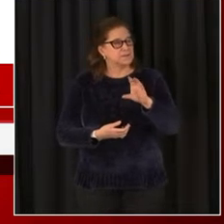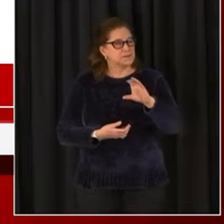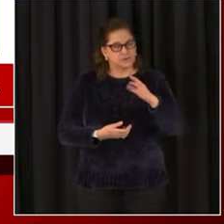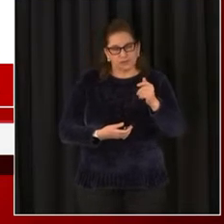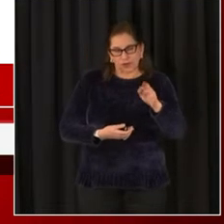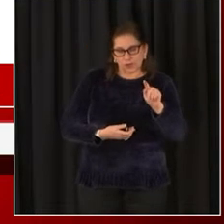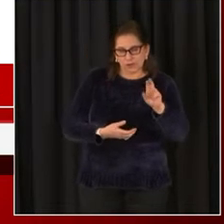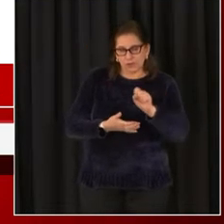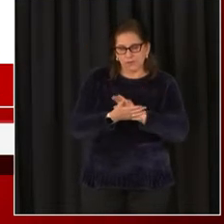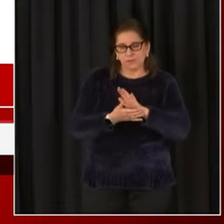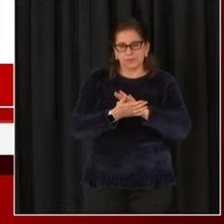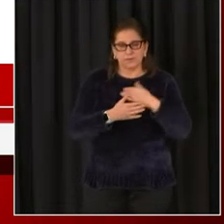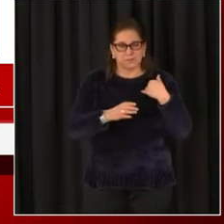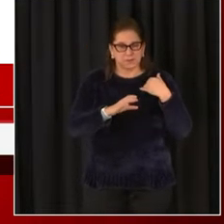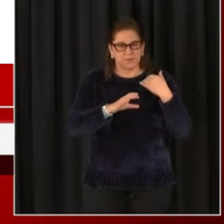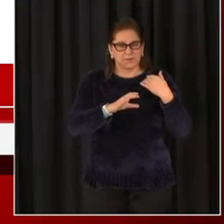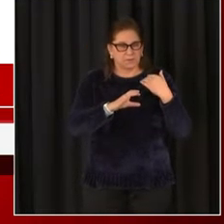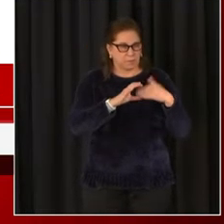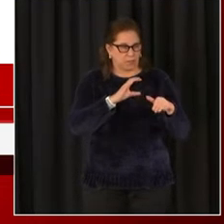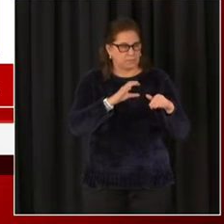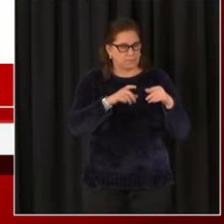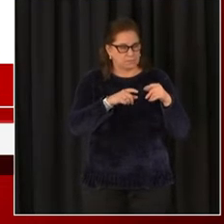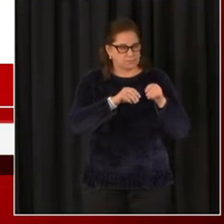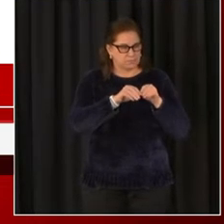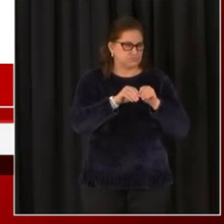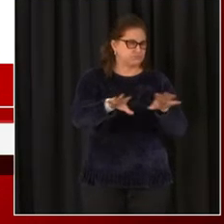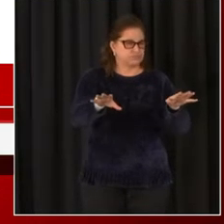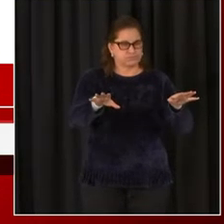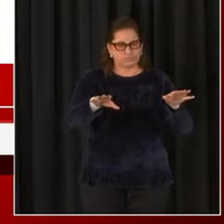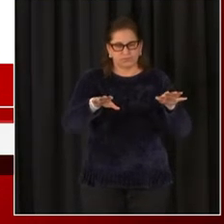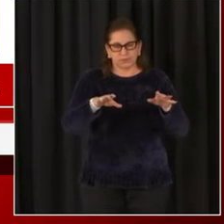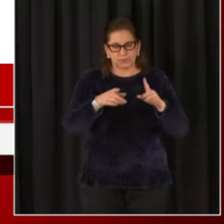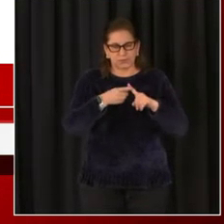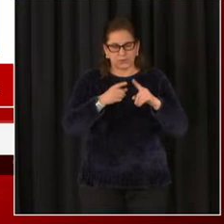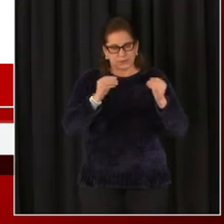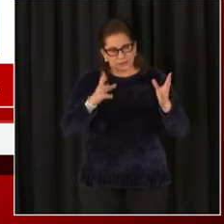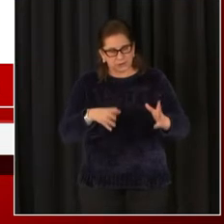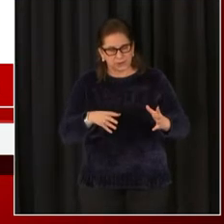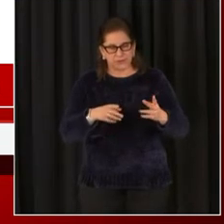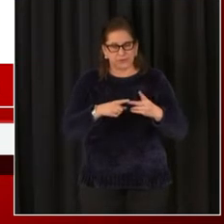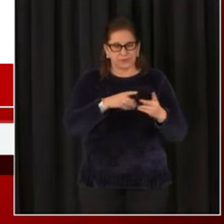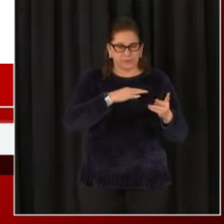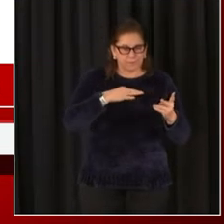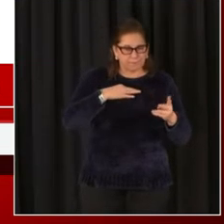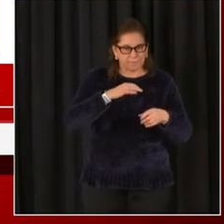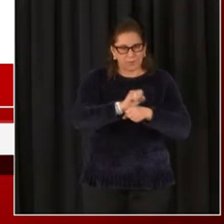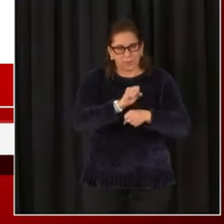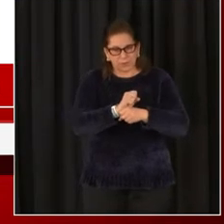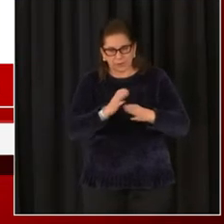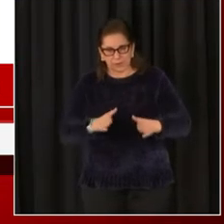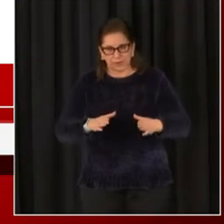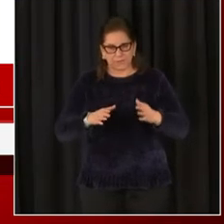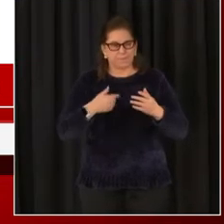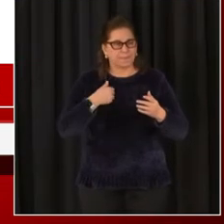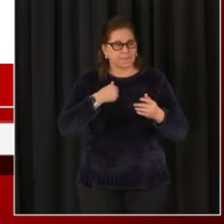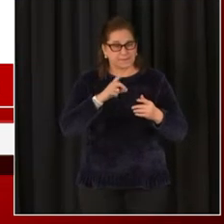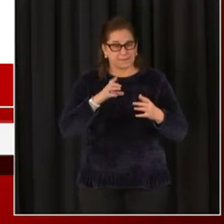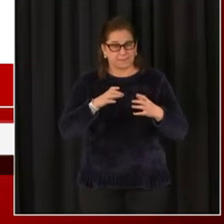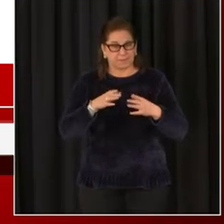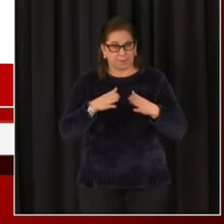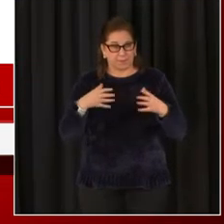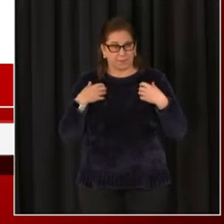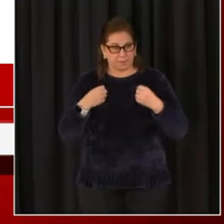get an email from their organization. D.C. Health and D.C. PS is partnering with